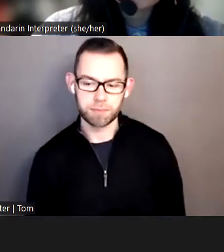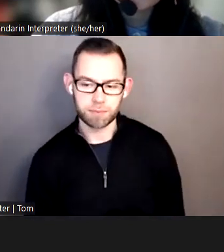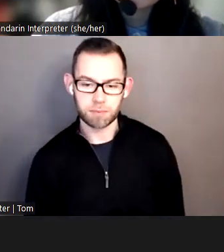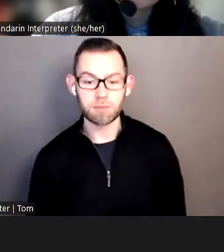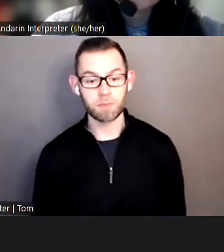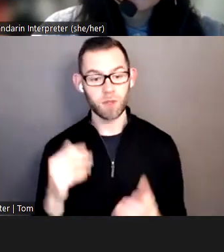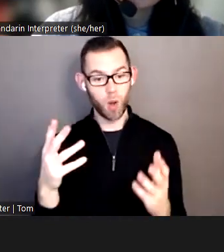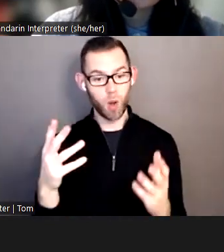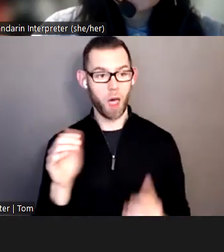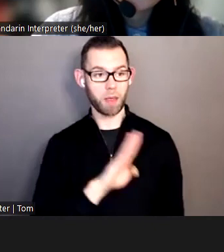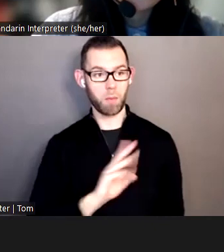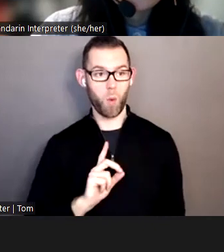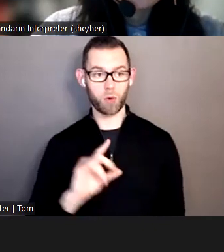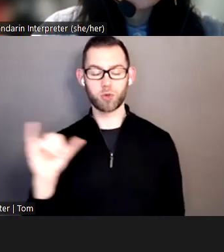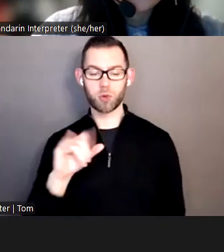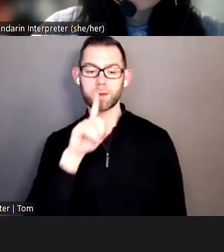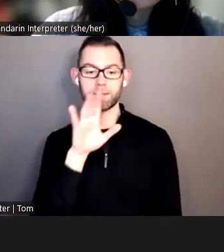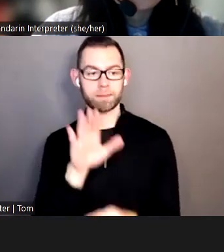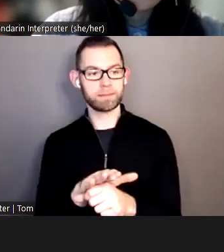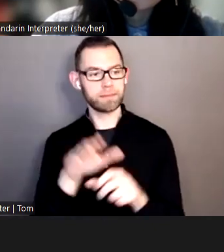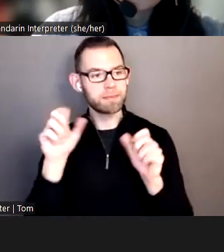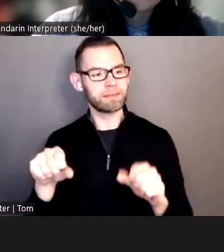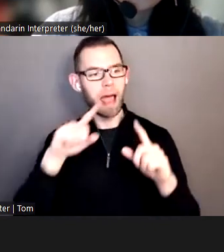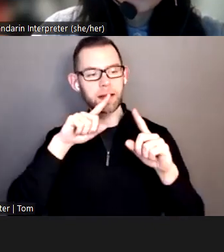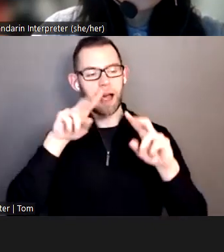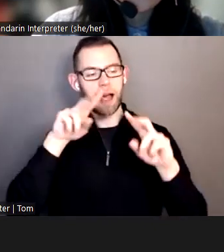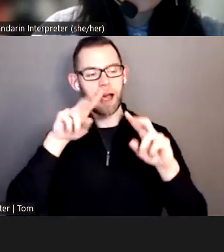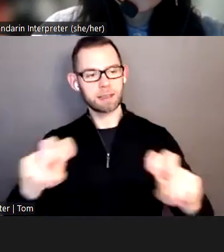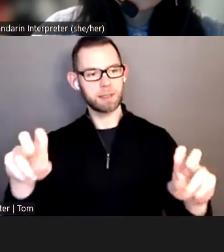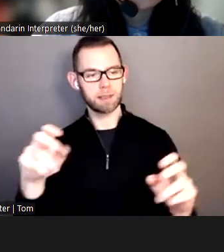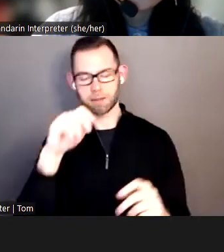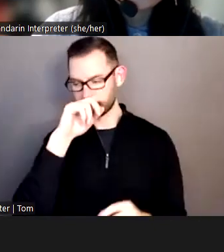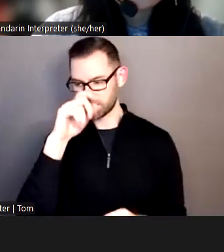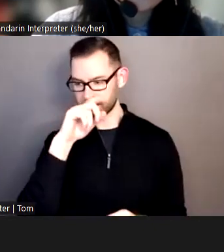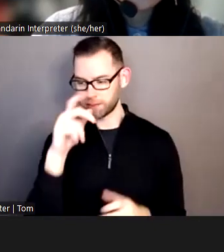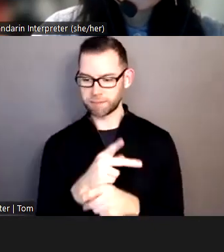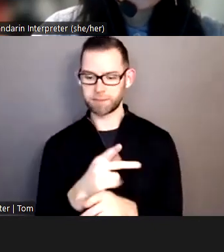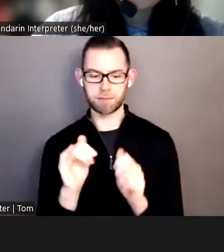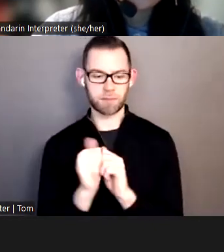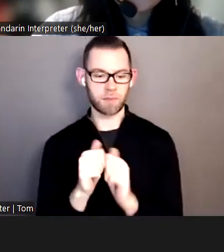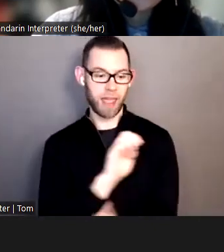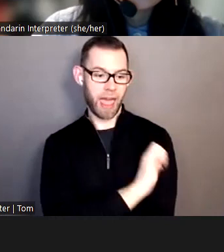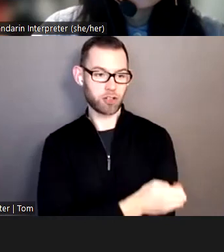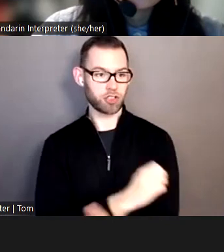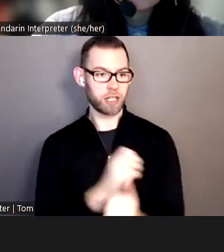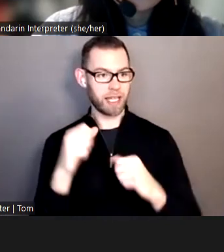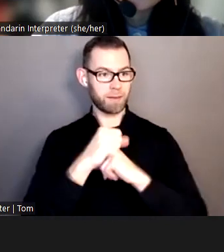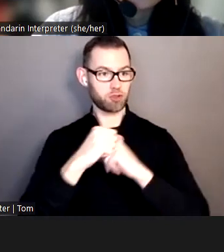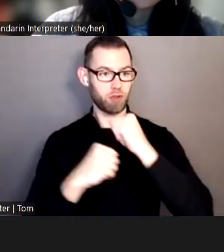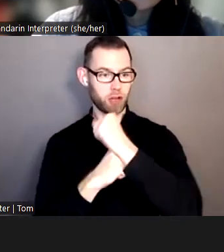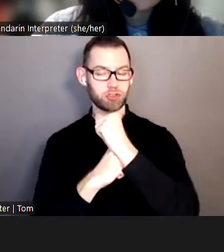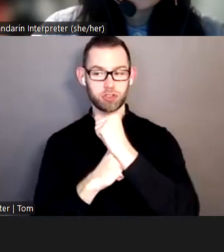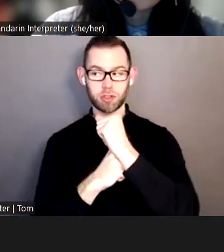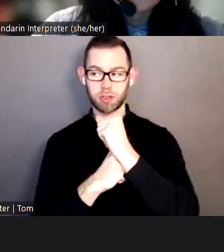Board to commit to doing an assessment of how to determine if energy infrastructure is equitably distributed